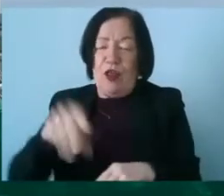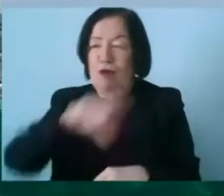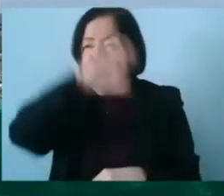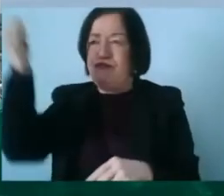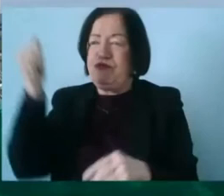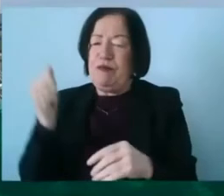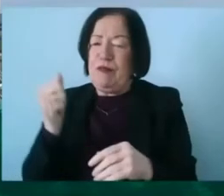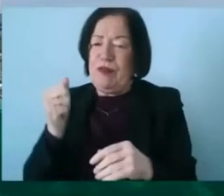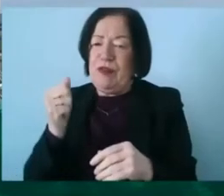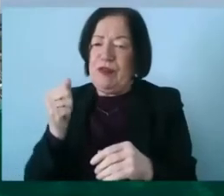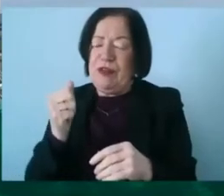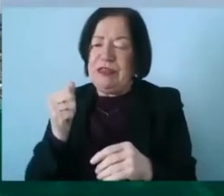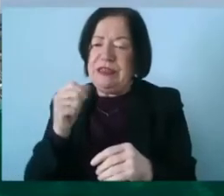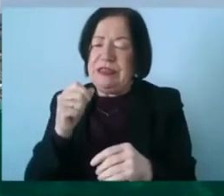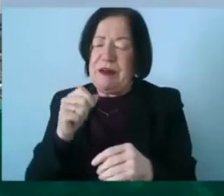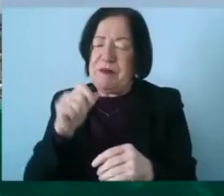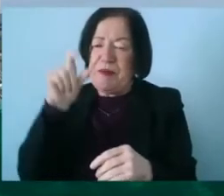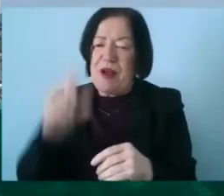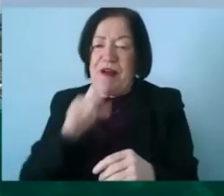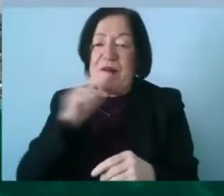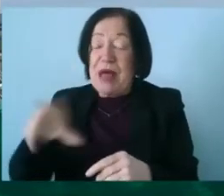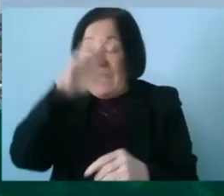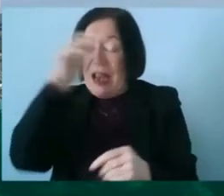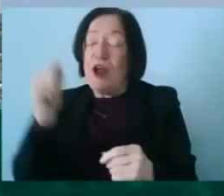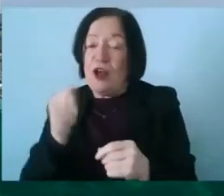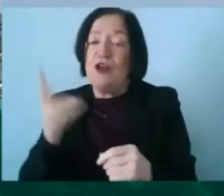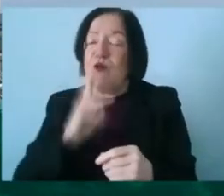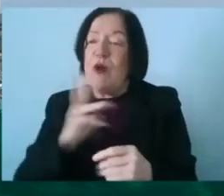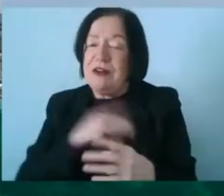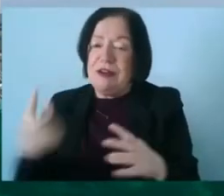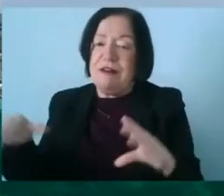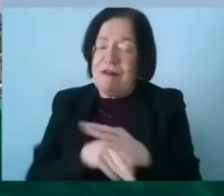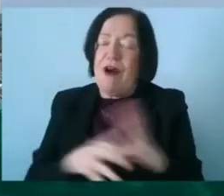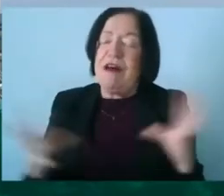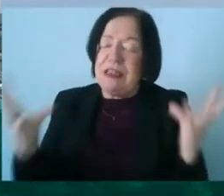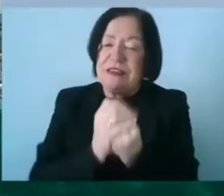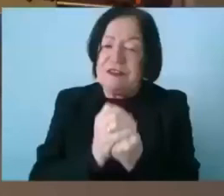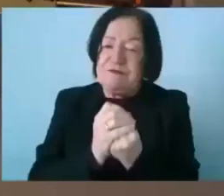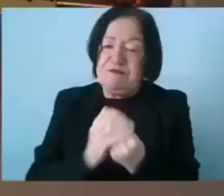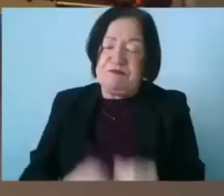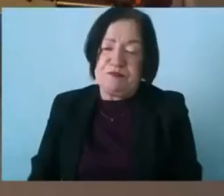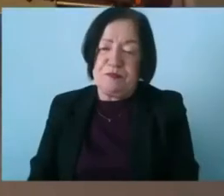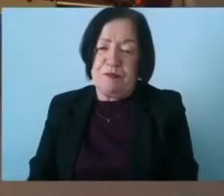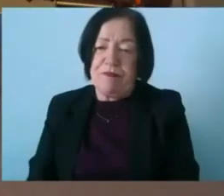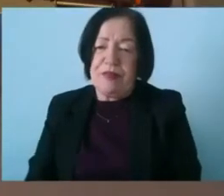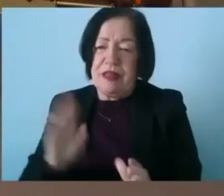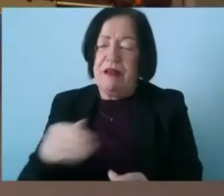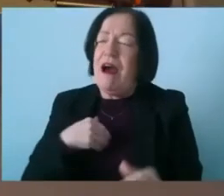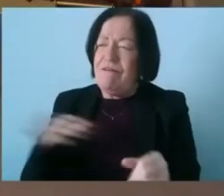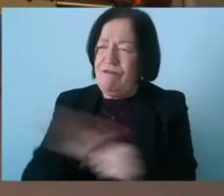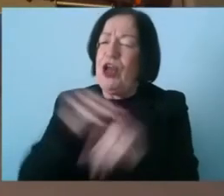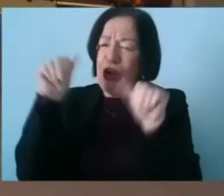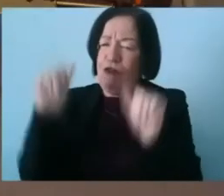that has to be inclusive but the elite athlete and wanting is going to be part of it and part person yeah i totally agree um